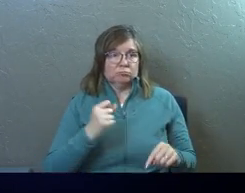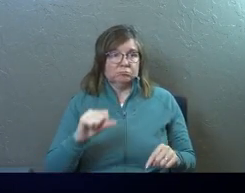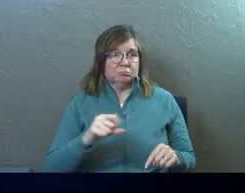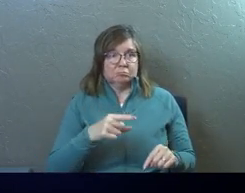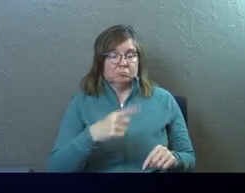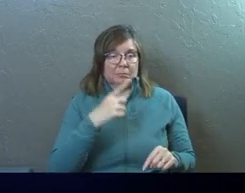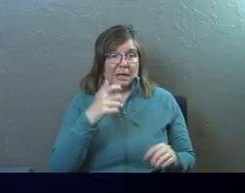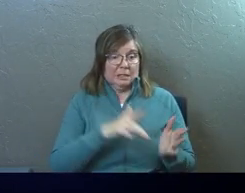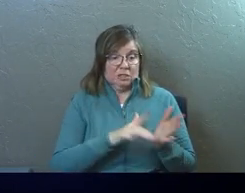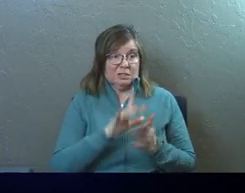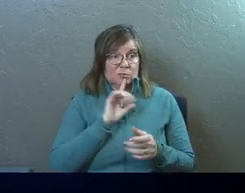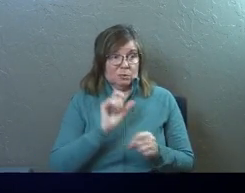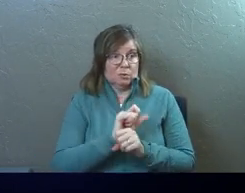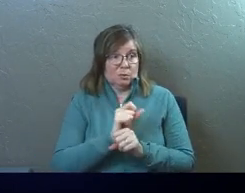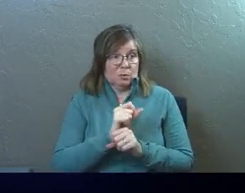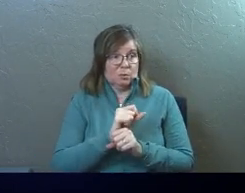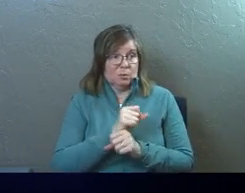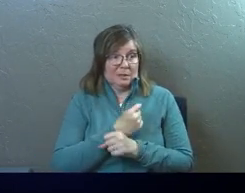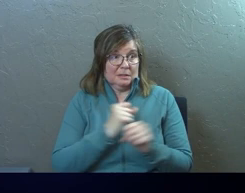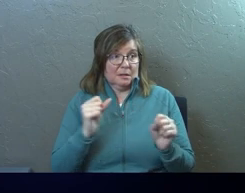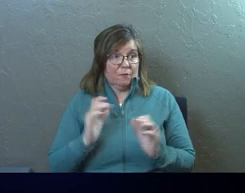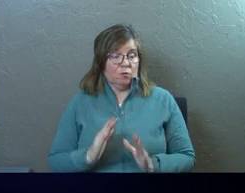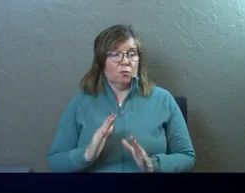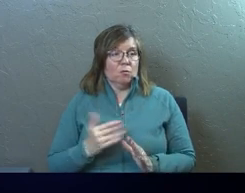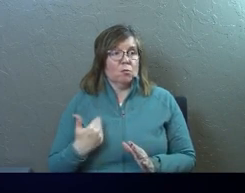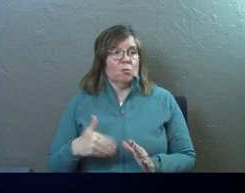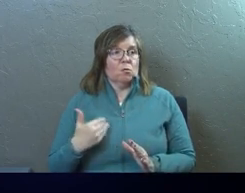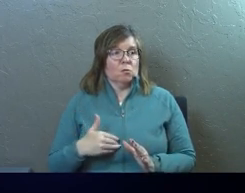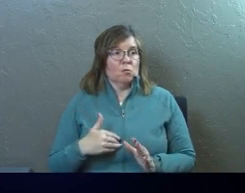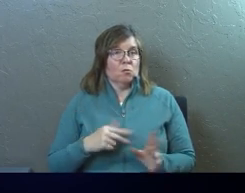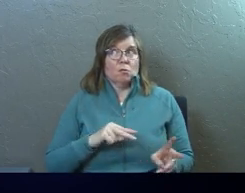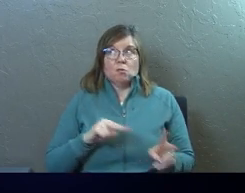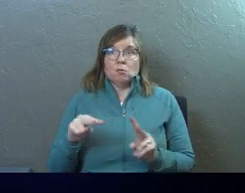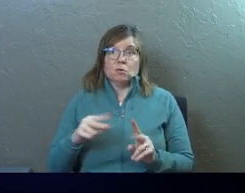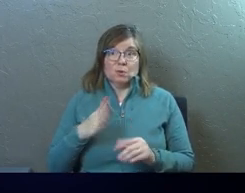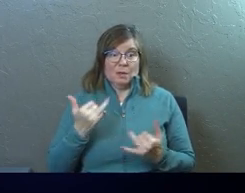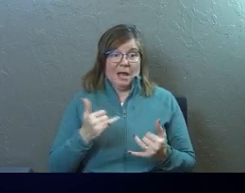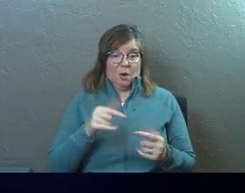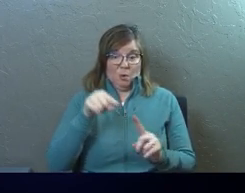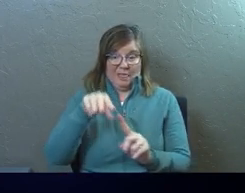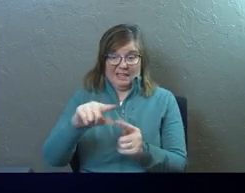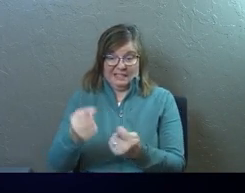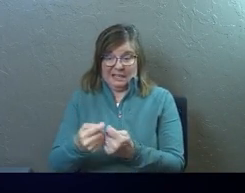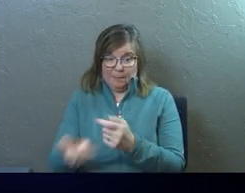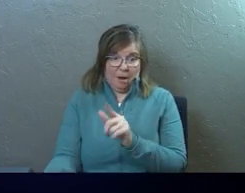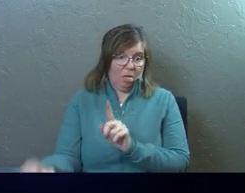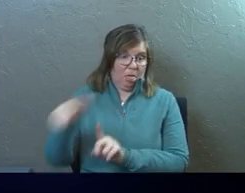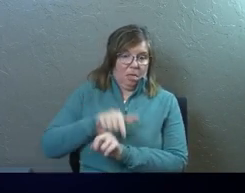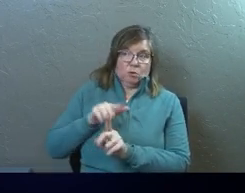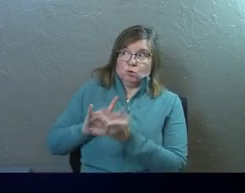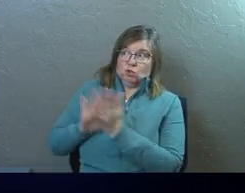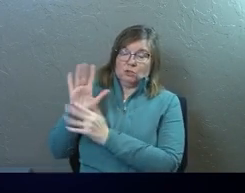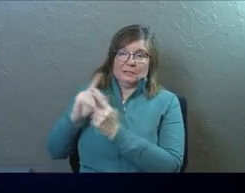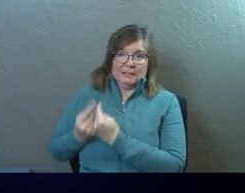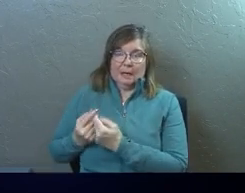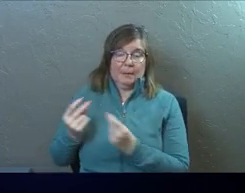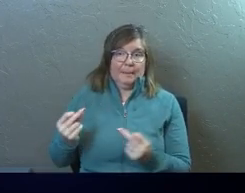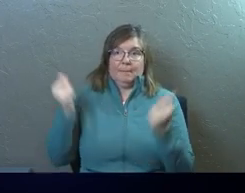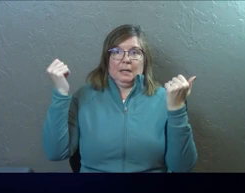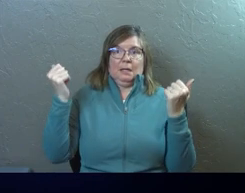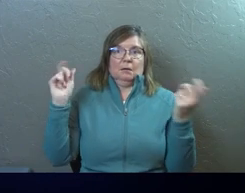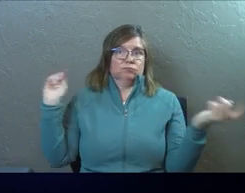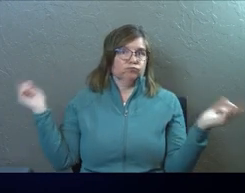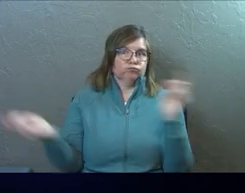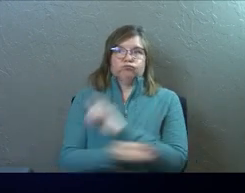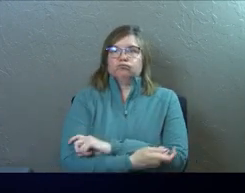that Jesus was indeed the Messiah. So he was on this team, and now he's on this team. And it's immediate.